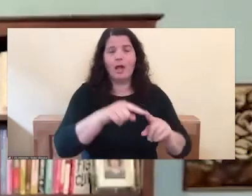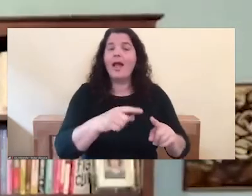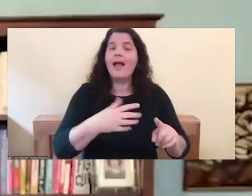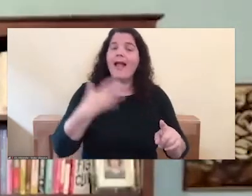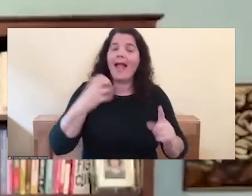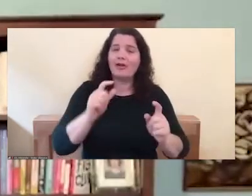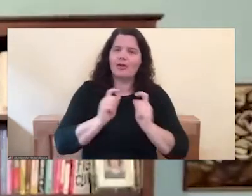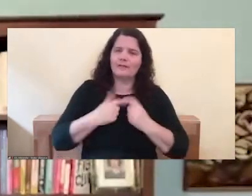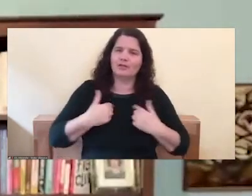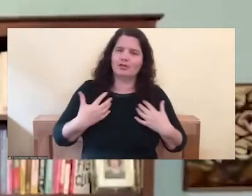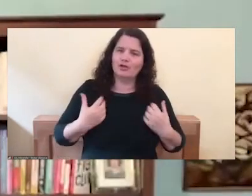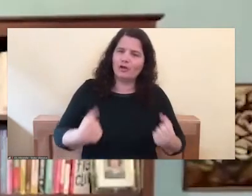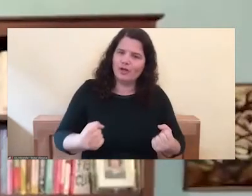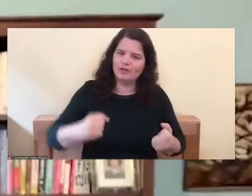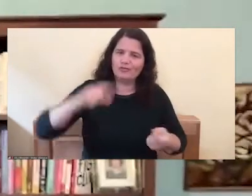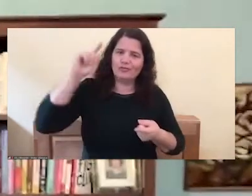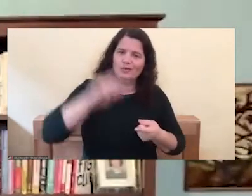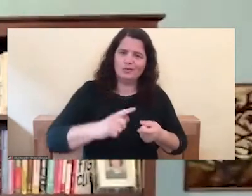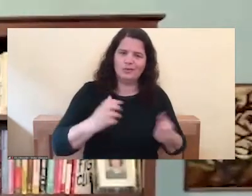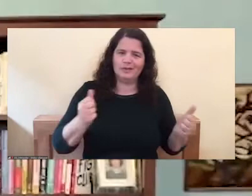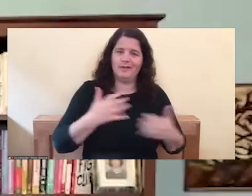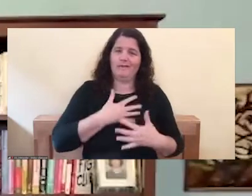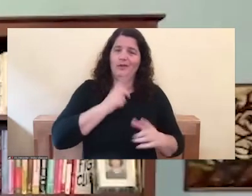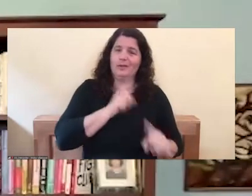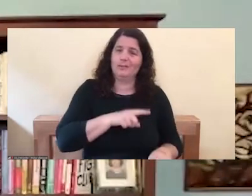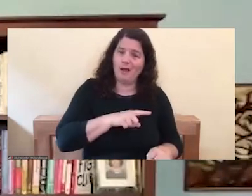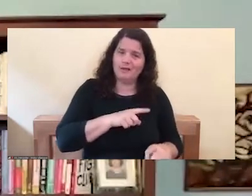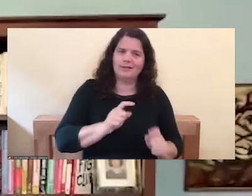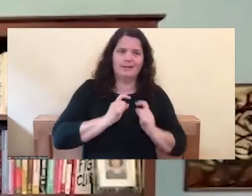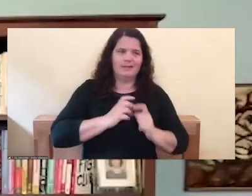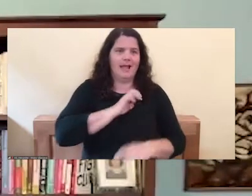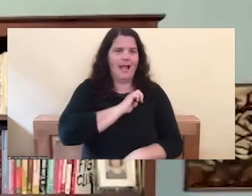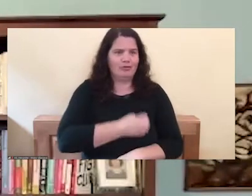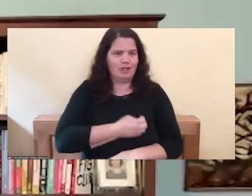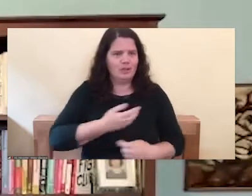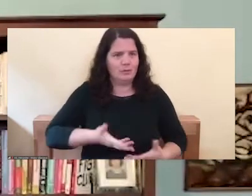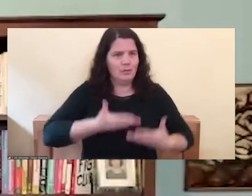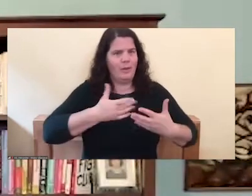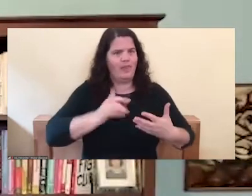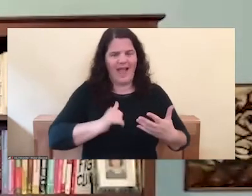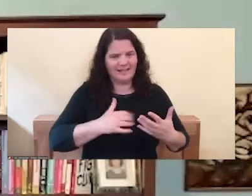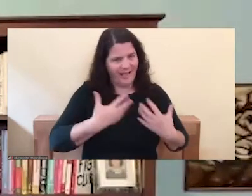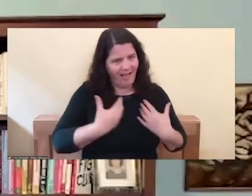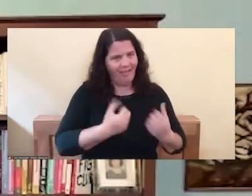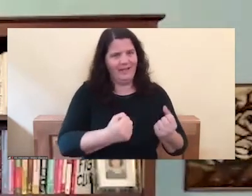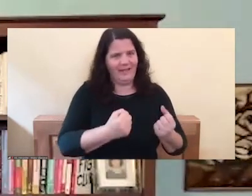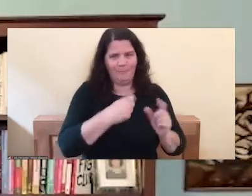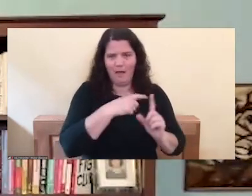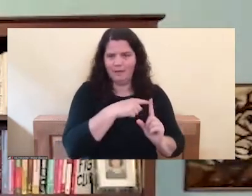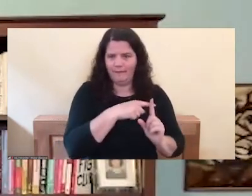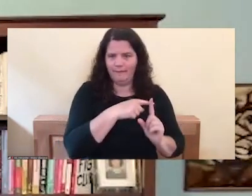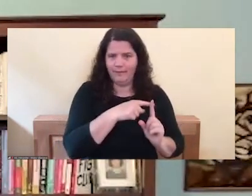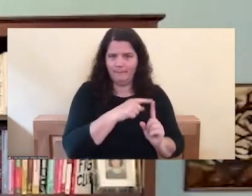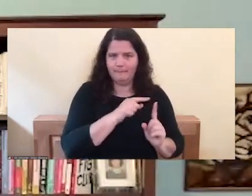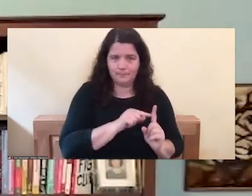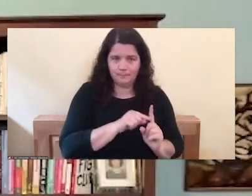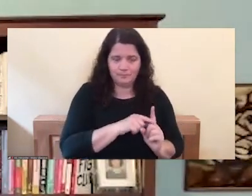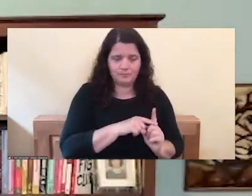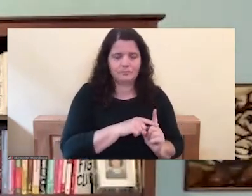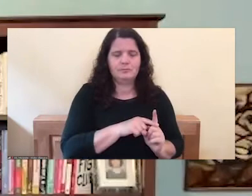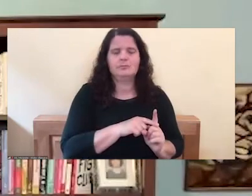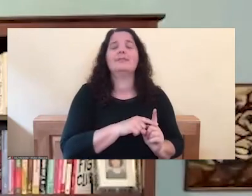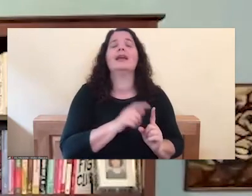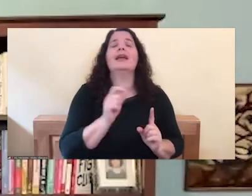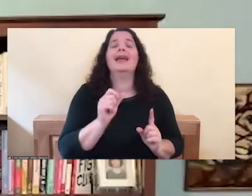it focuses us, it energizes us. These are really healthy things. But if that anger starts, at some point